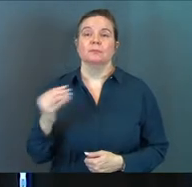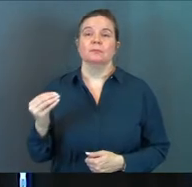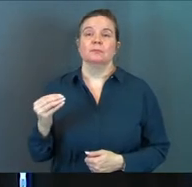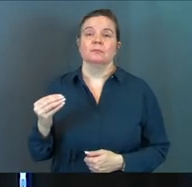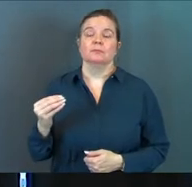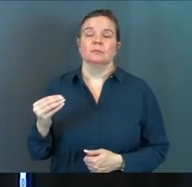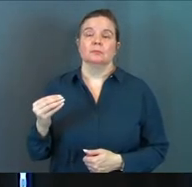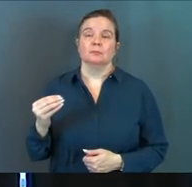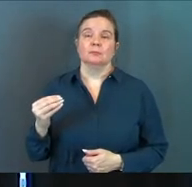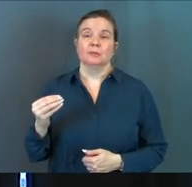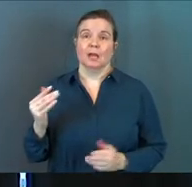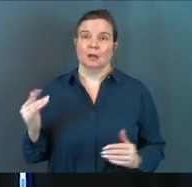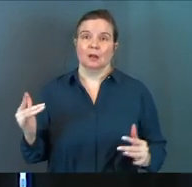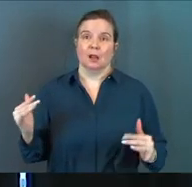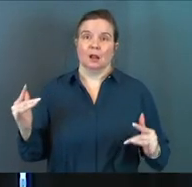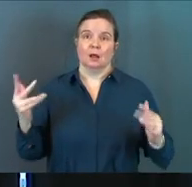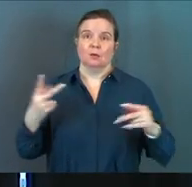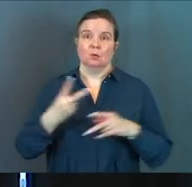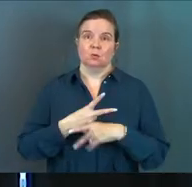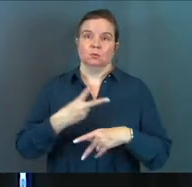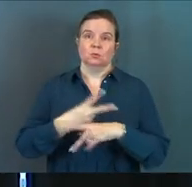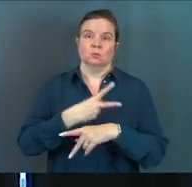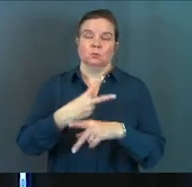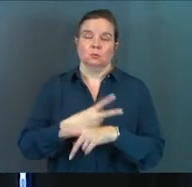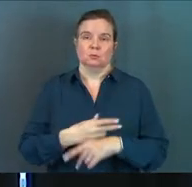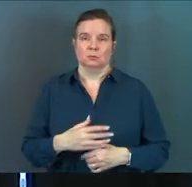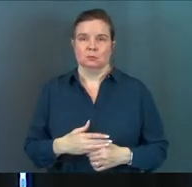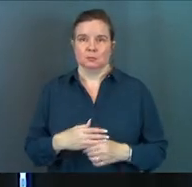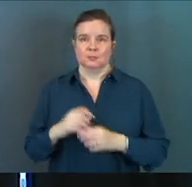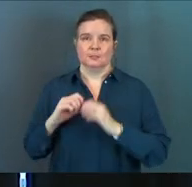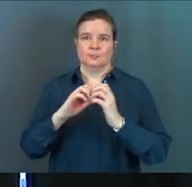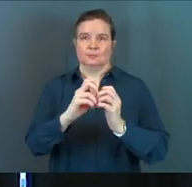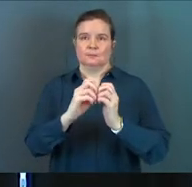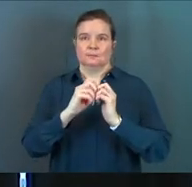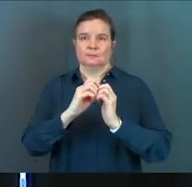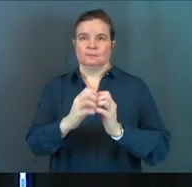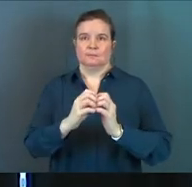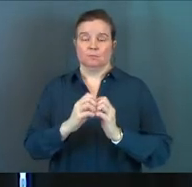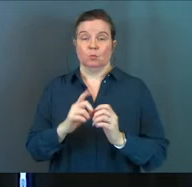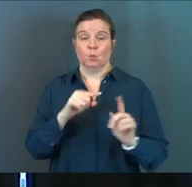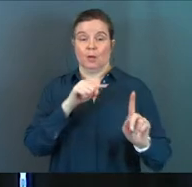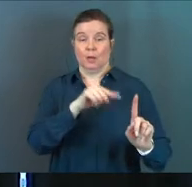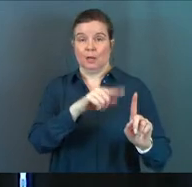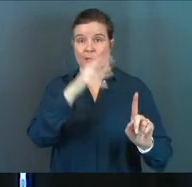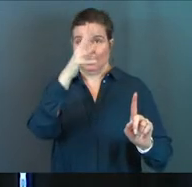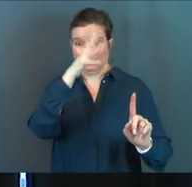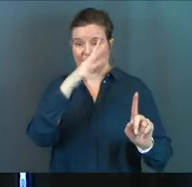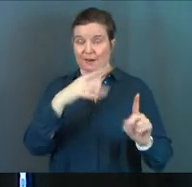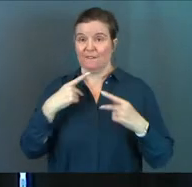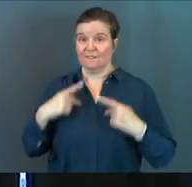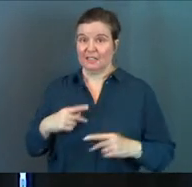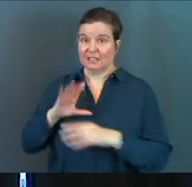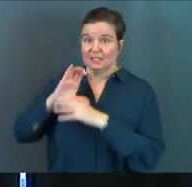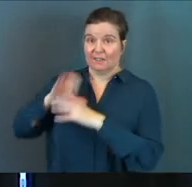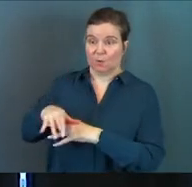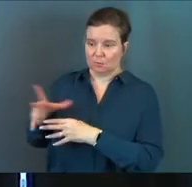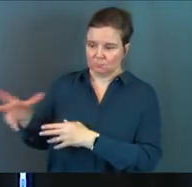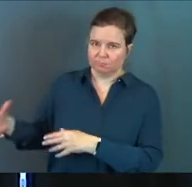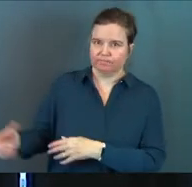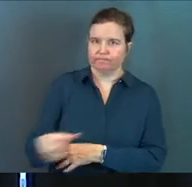And it escalated. And it escalated to a place where he physically forced her,